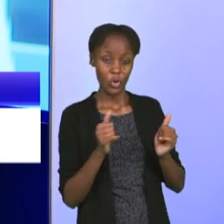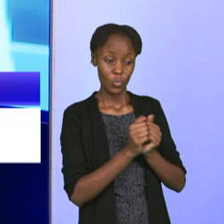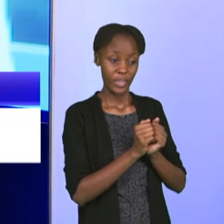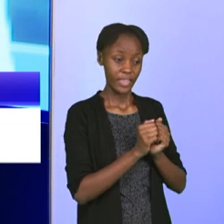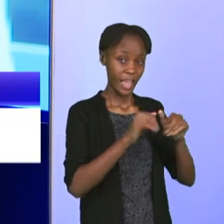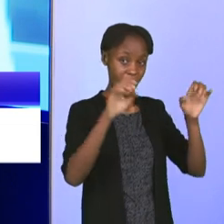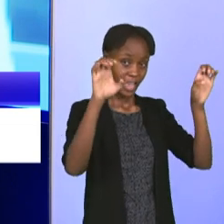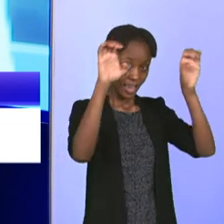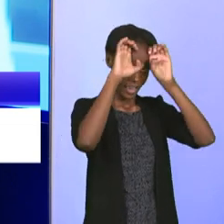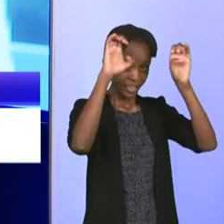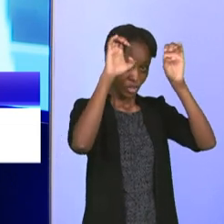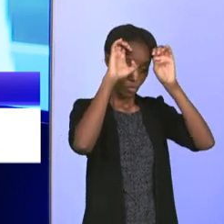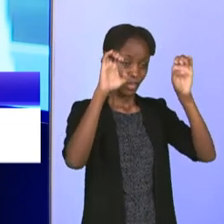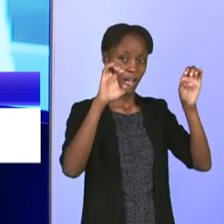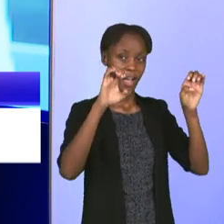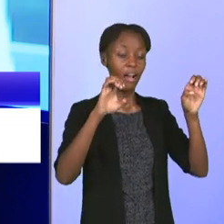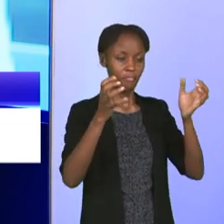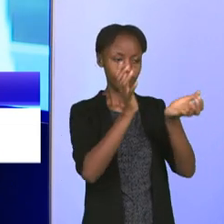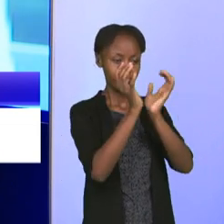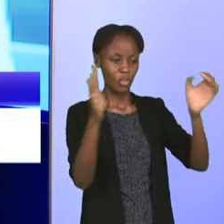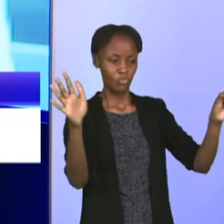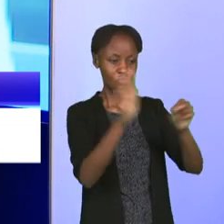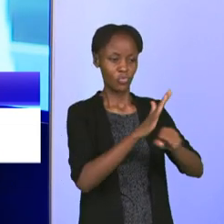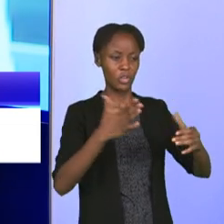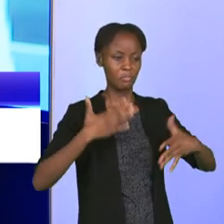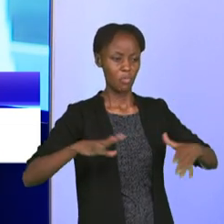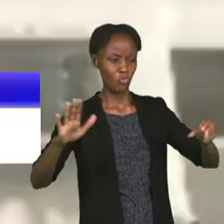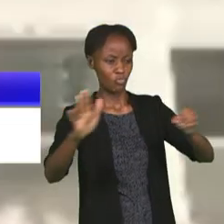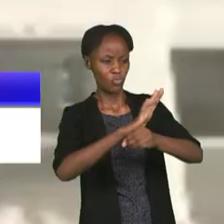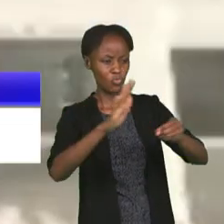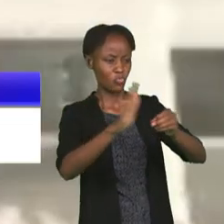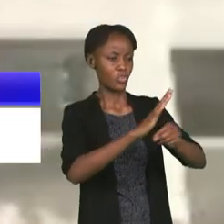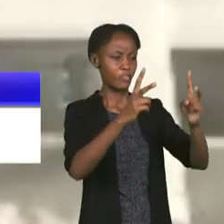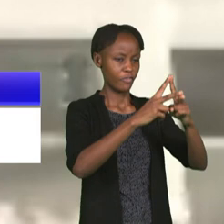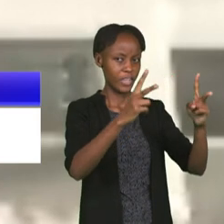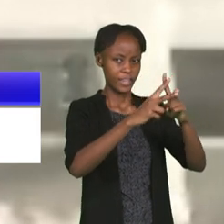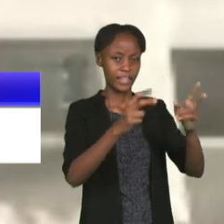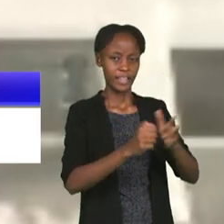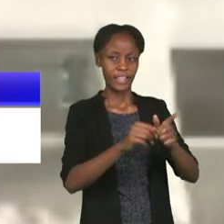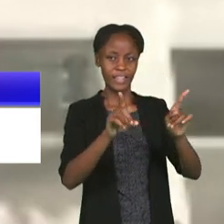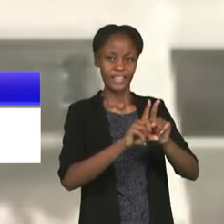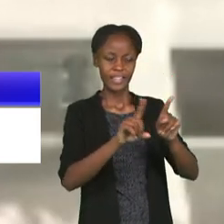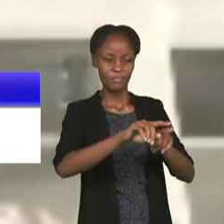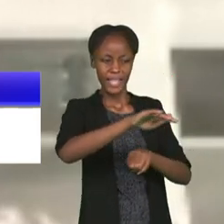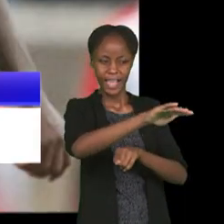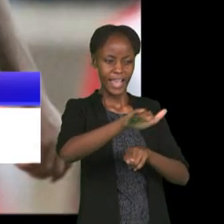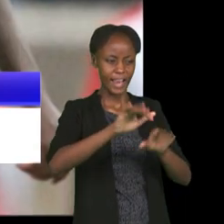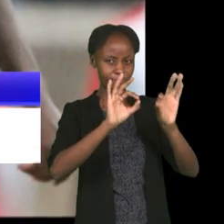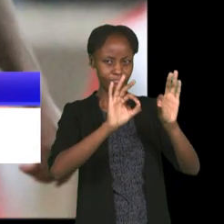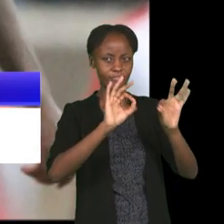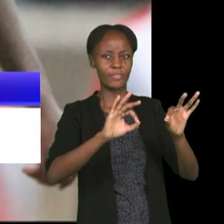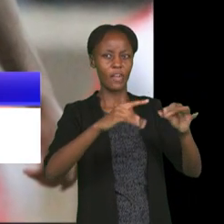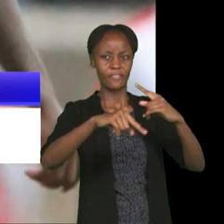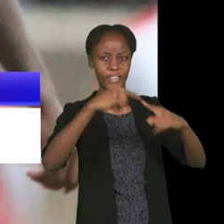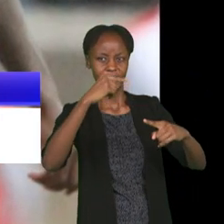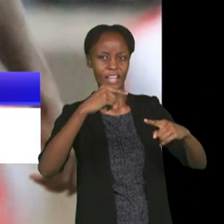with a full stadium, full inside, full outside, with the atmosphere, with the victory, three,